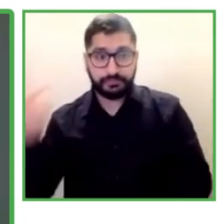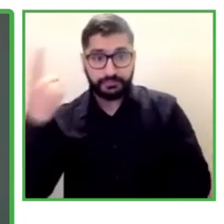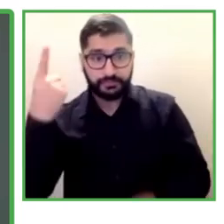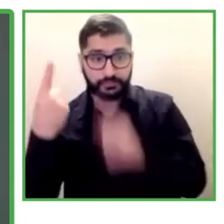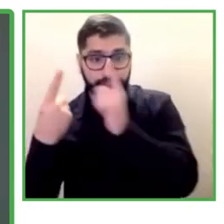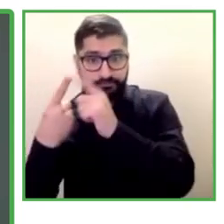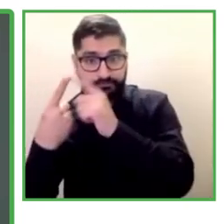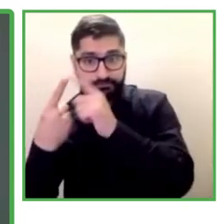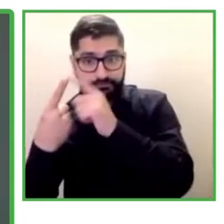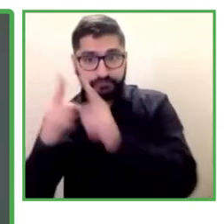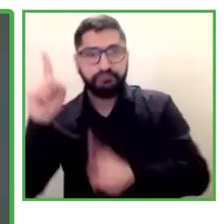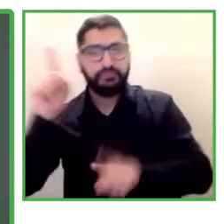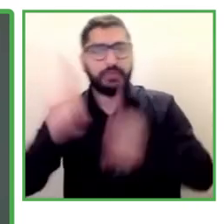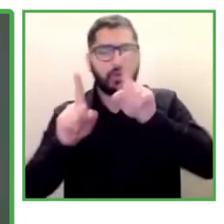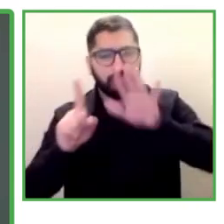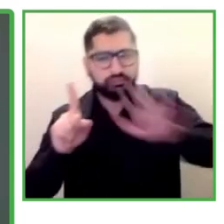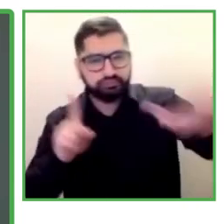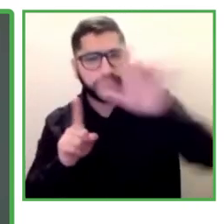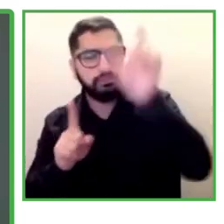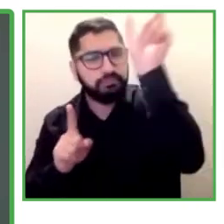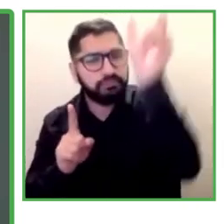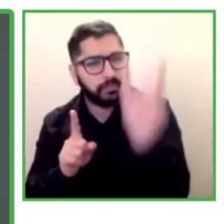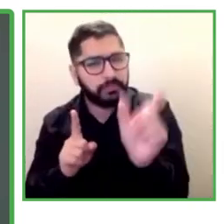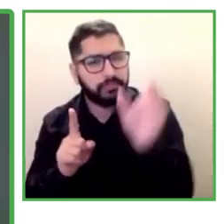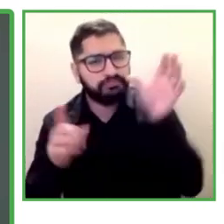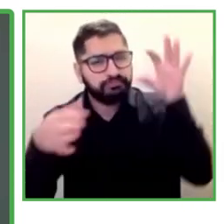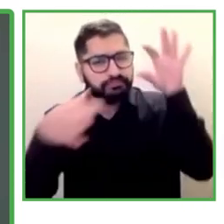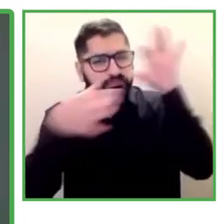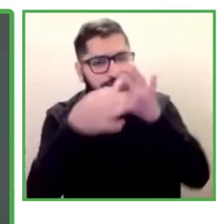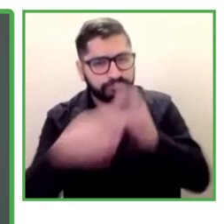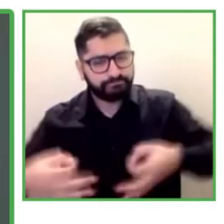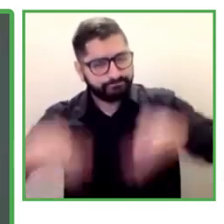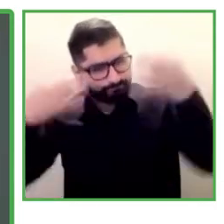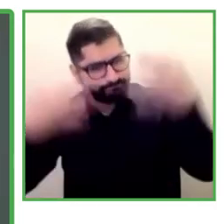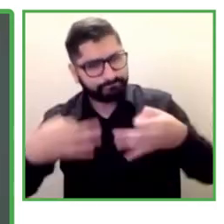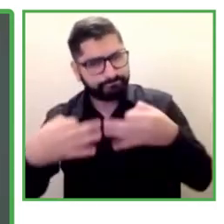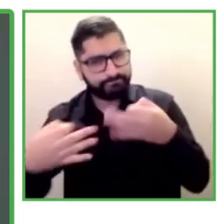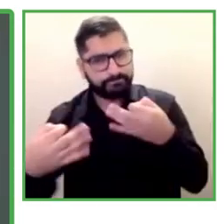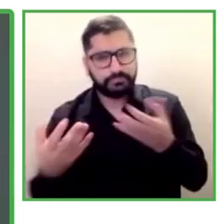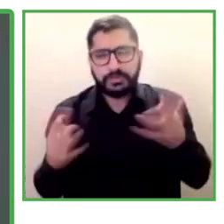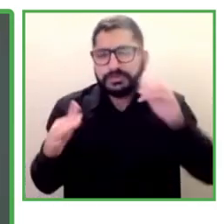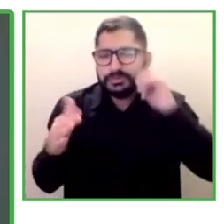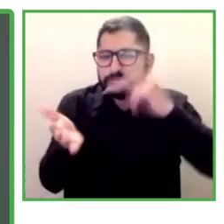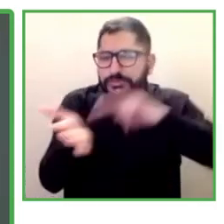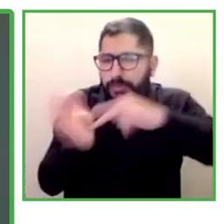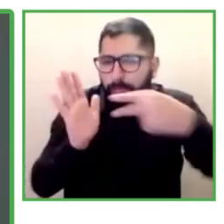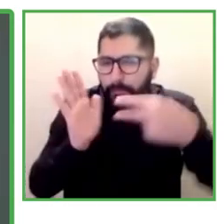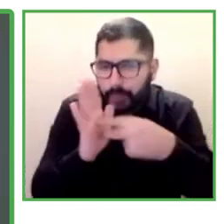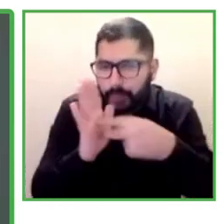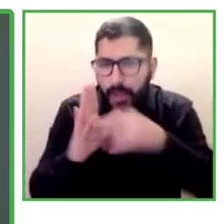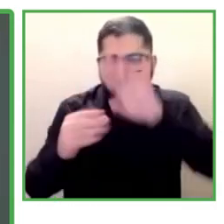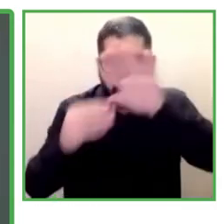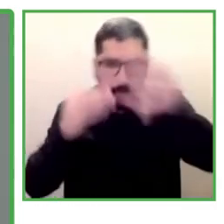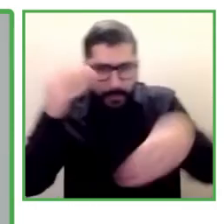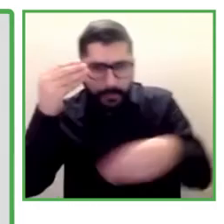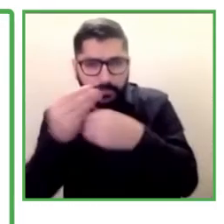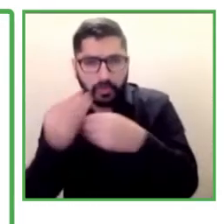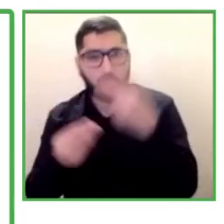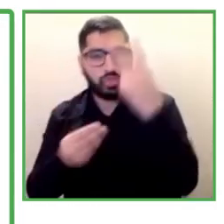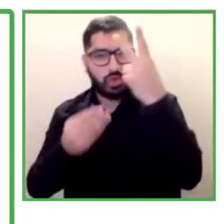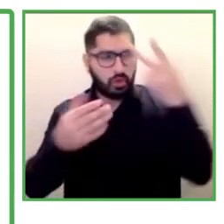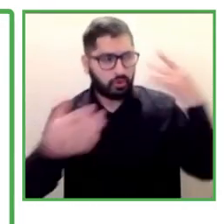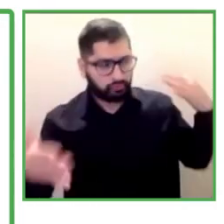The first thing is that we have some definitions, some key definitions, and what this implementation has been about in this last